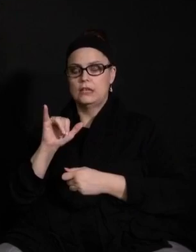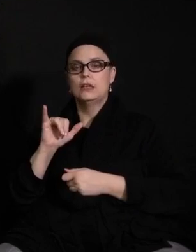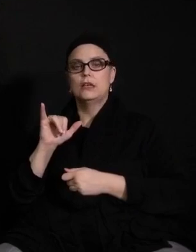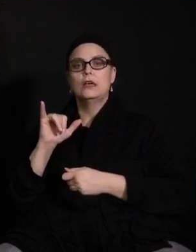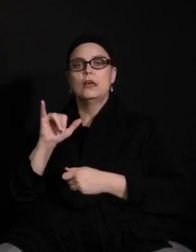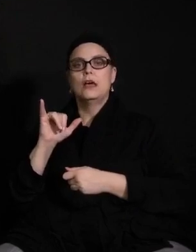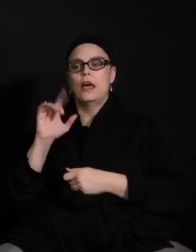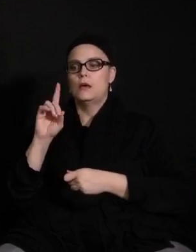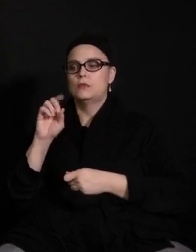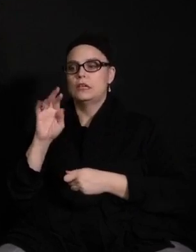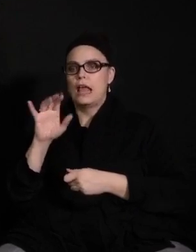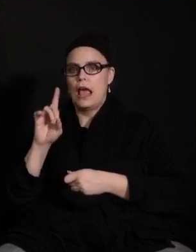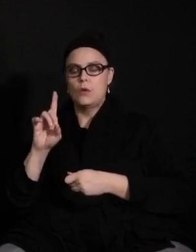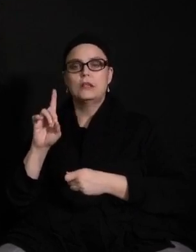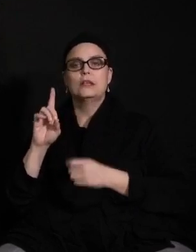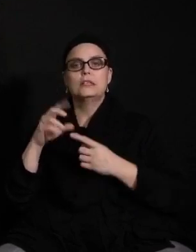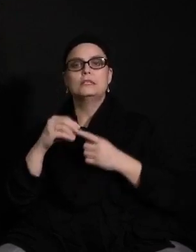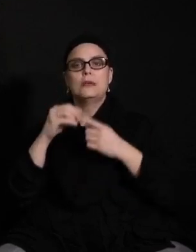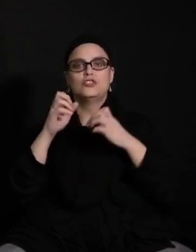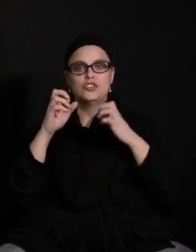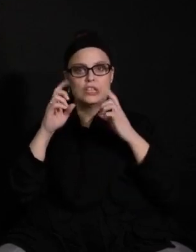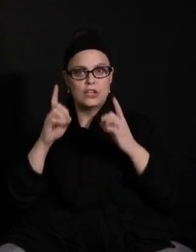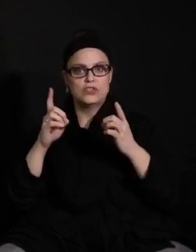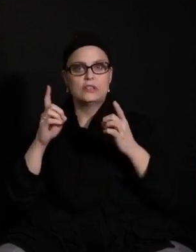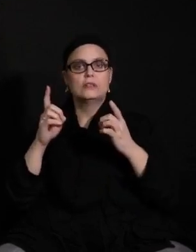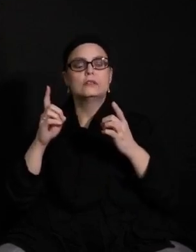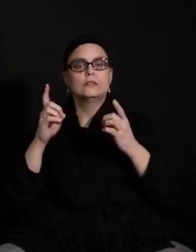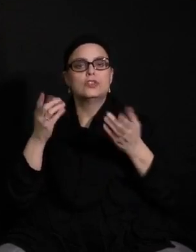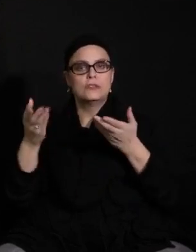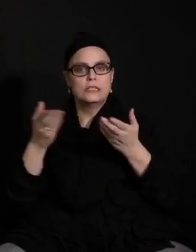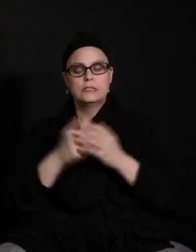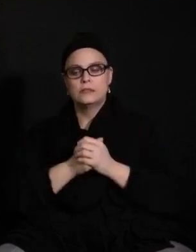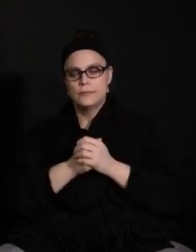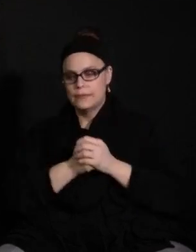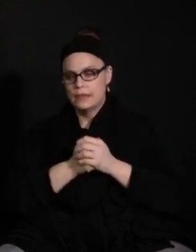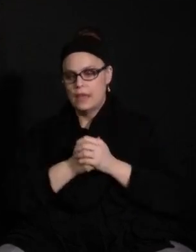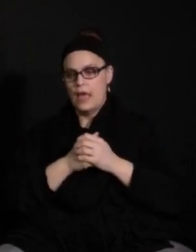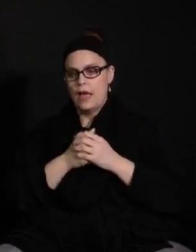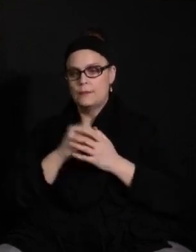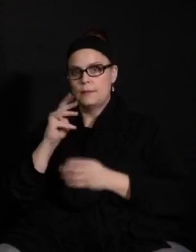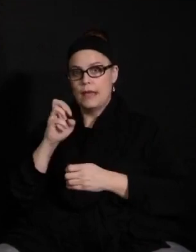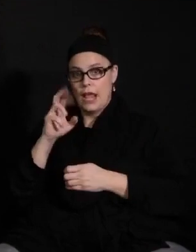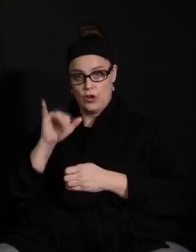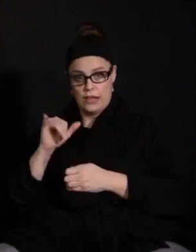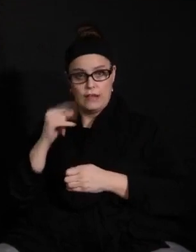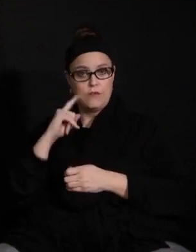Specialized Services. Hello, I'm Mary Langworthy. I'm the Director of Health and Wellness.